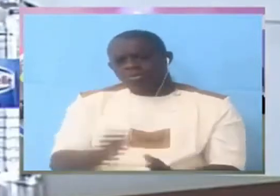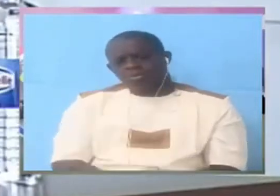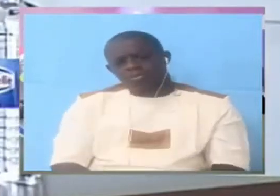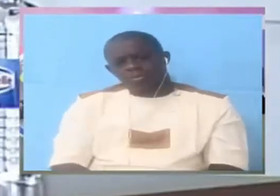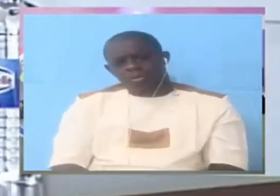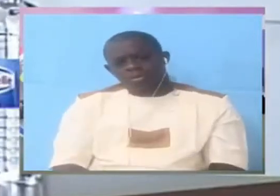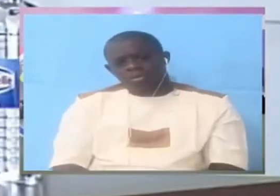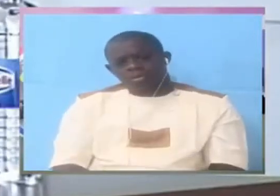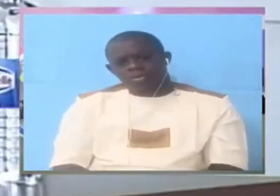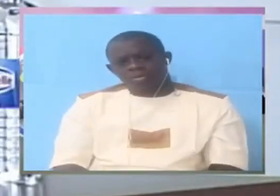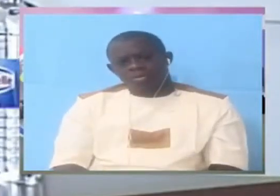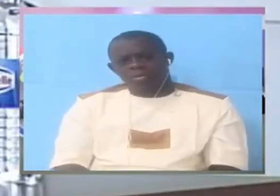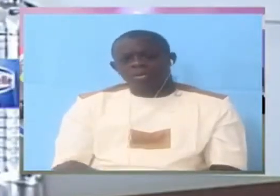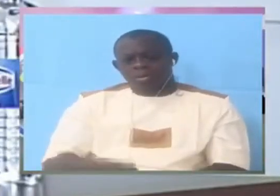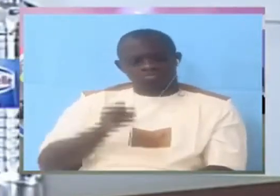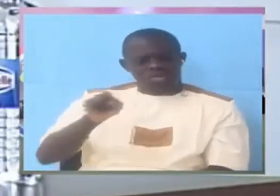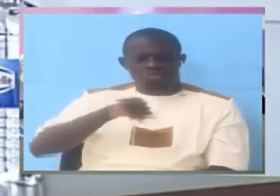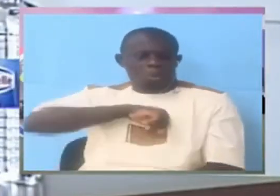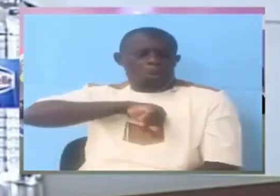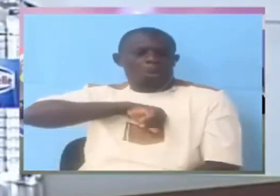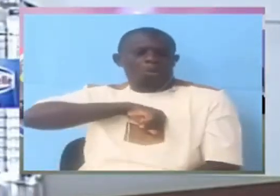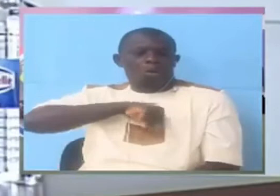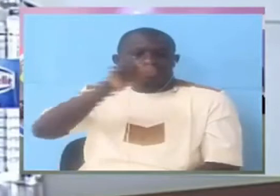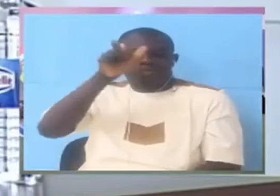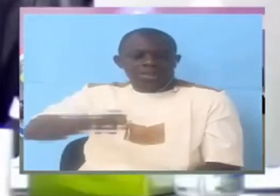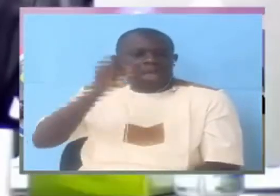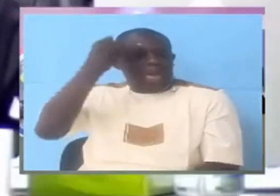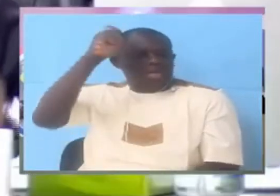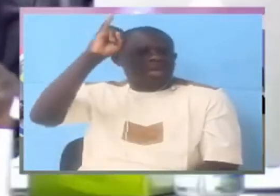That person's opinion. He's aware so I'm not.